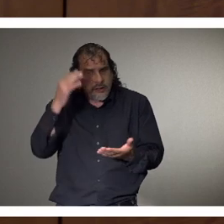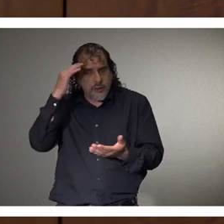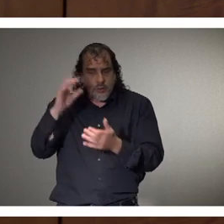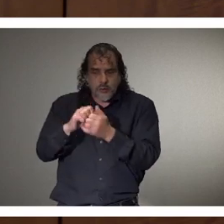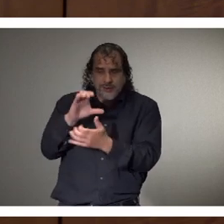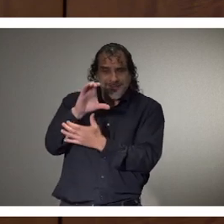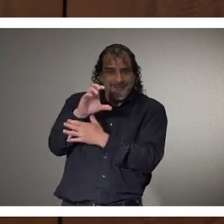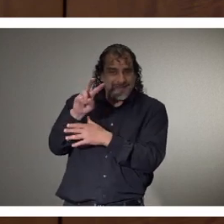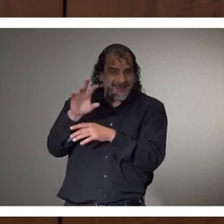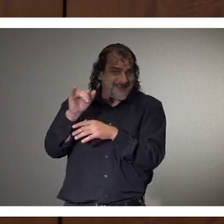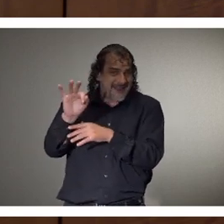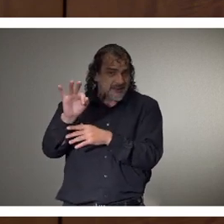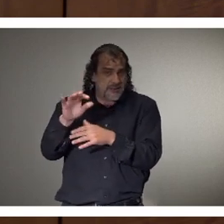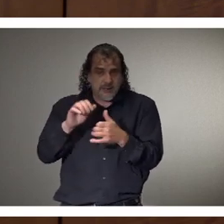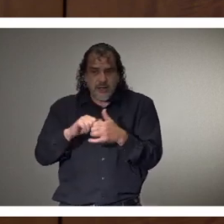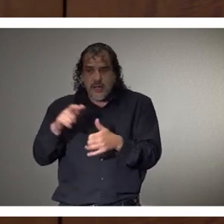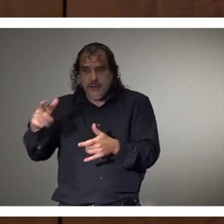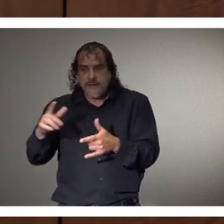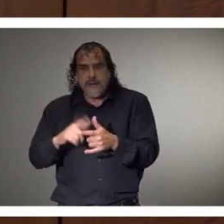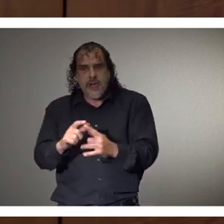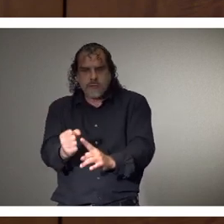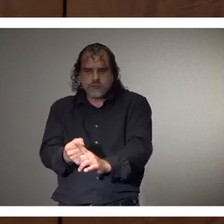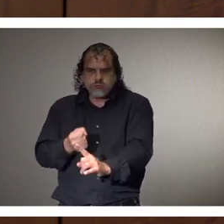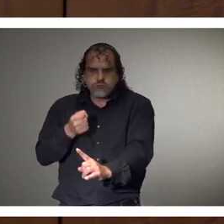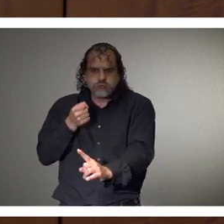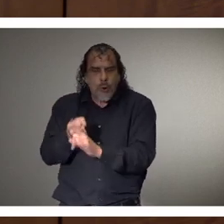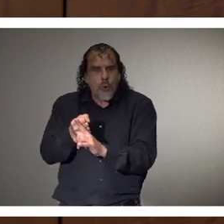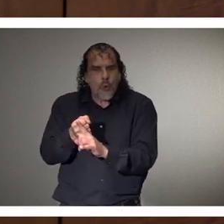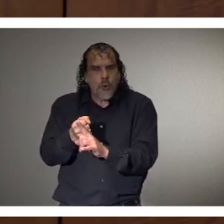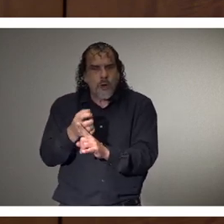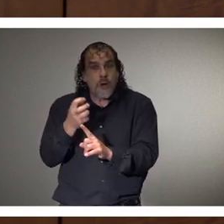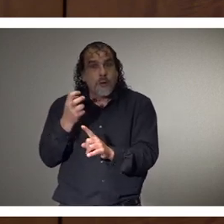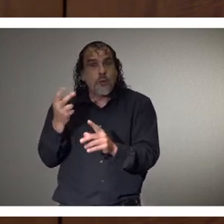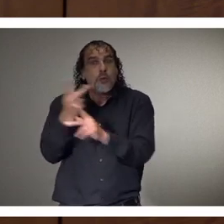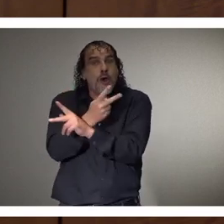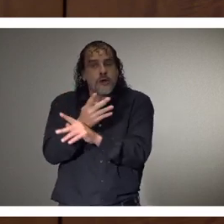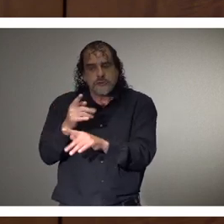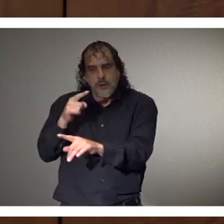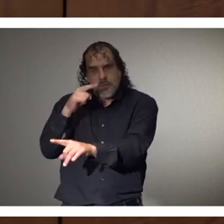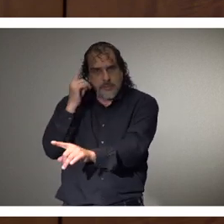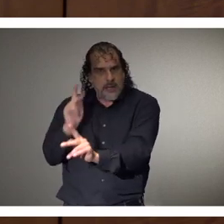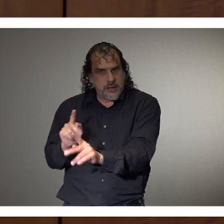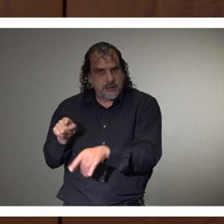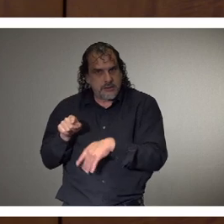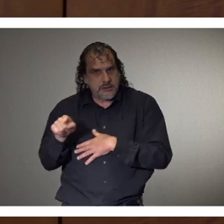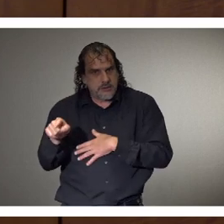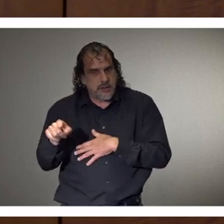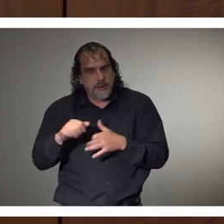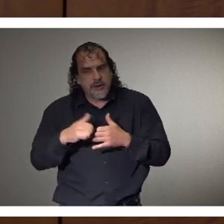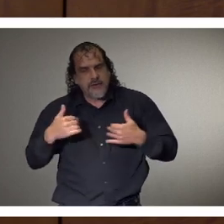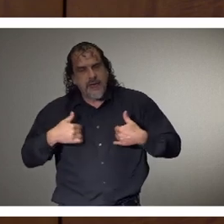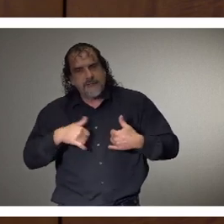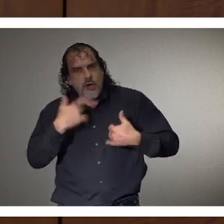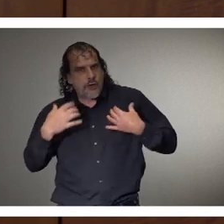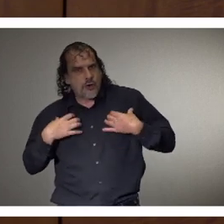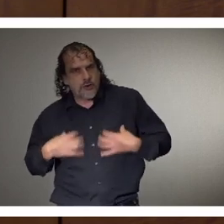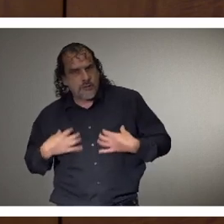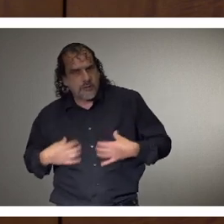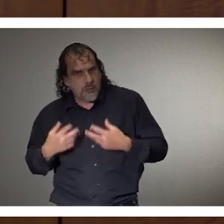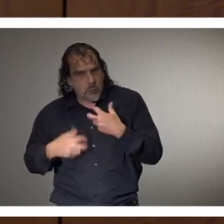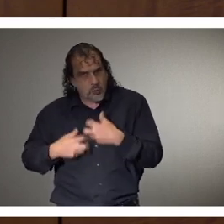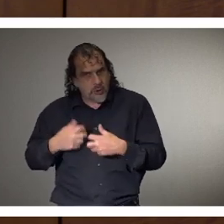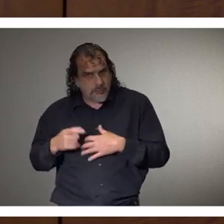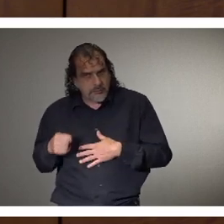that it can have a disproportionate impact on those individuals with underlying chronic medical problems. We just need to be aware